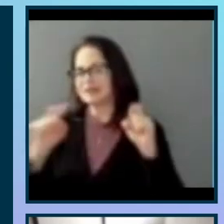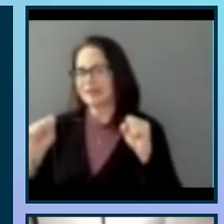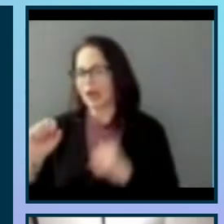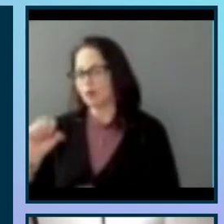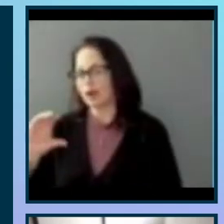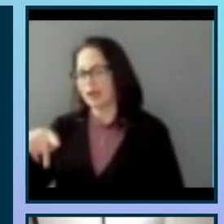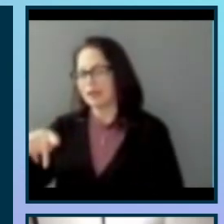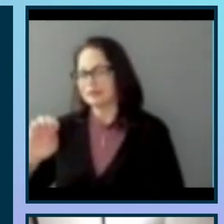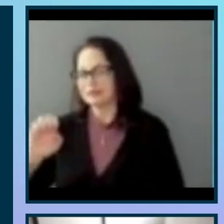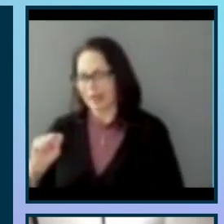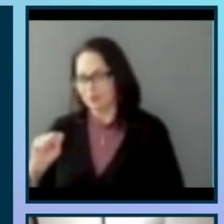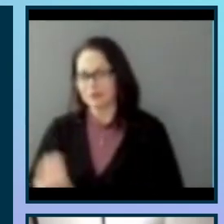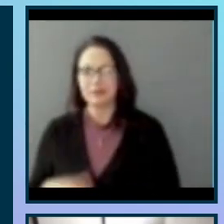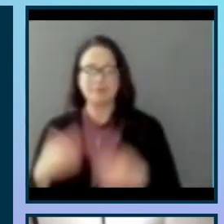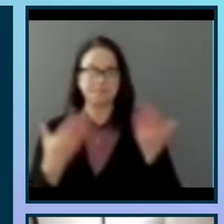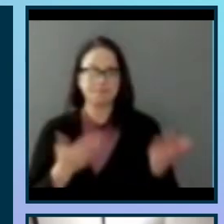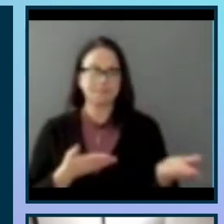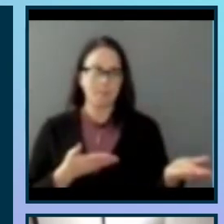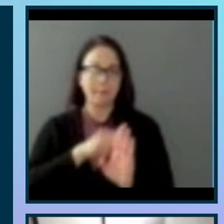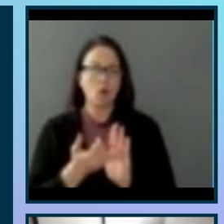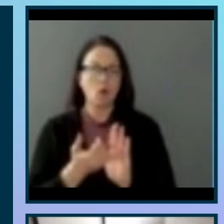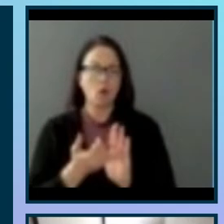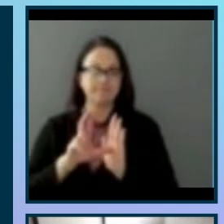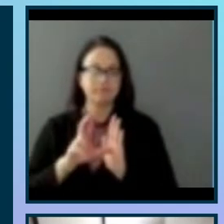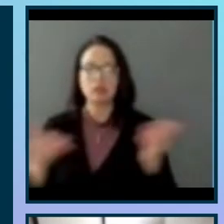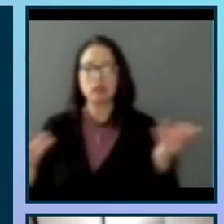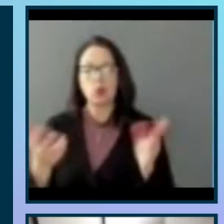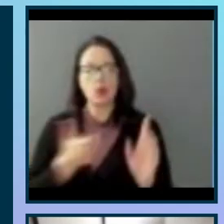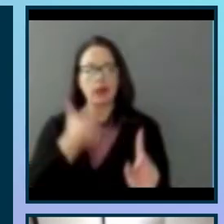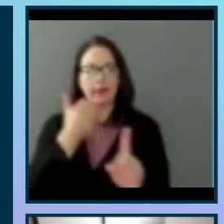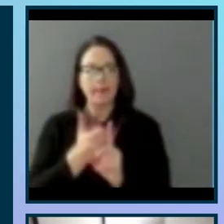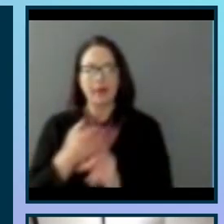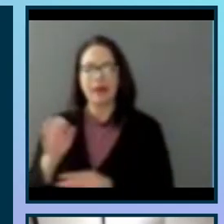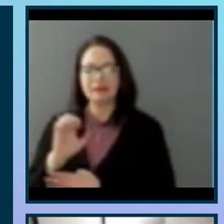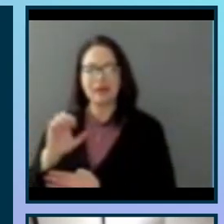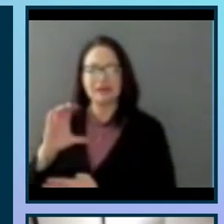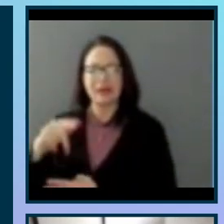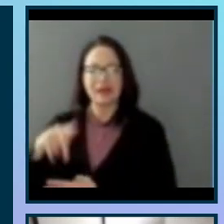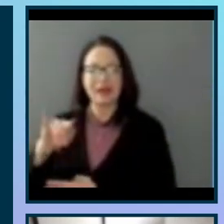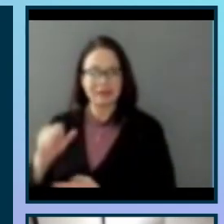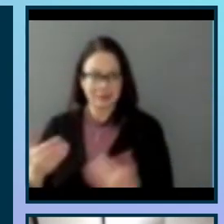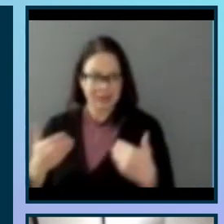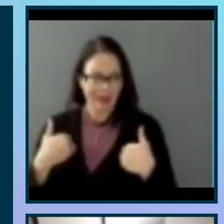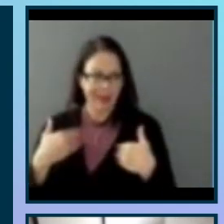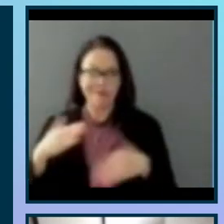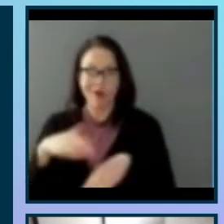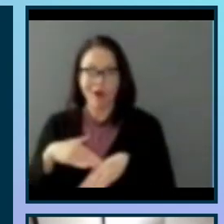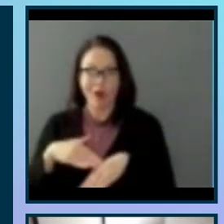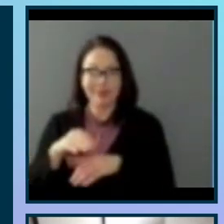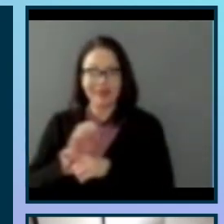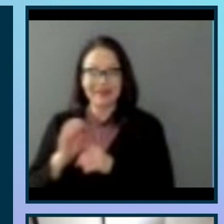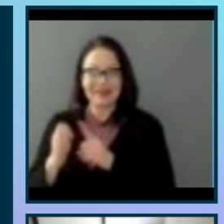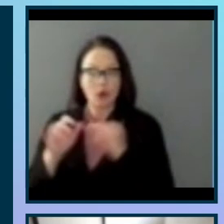So here is a project overview. Does an eclipse have on an ecosystem? So from